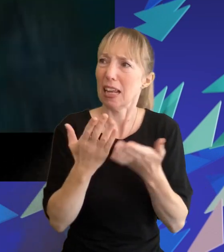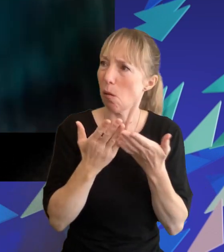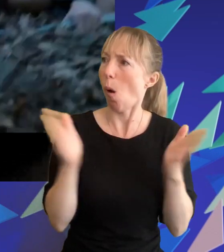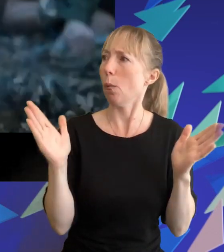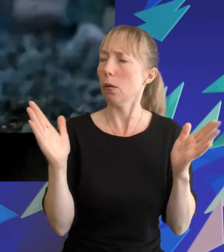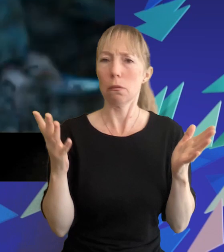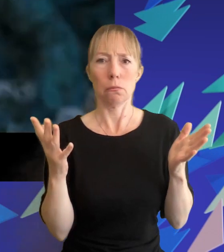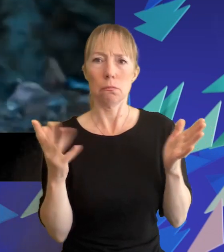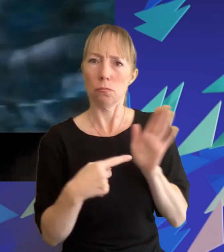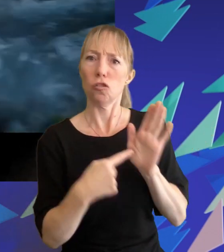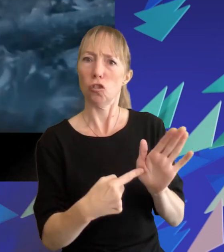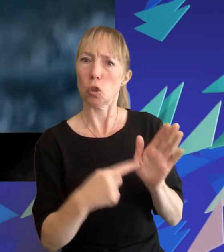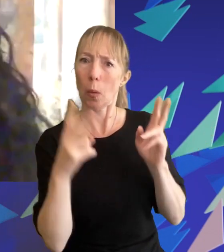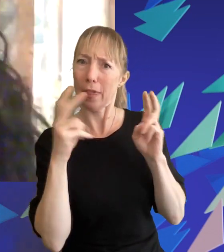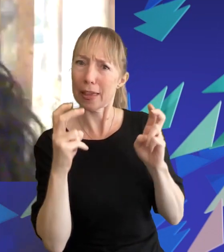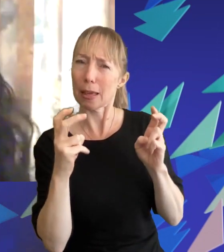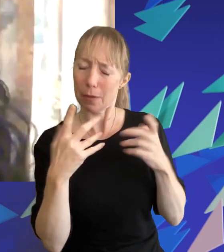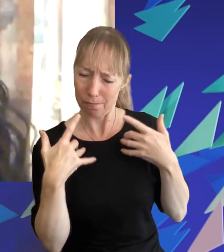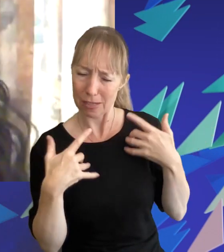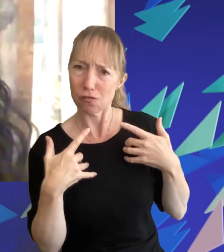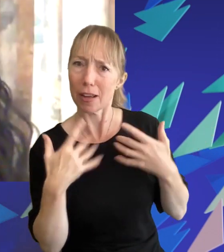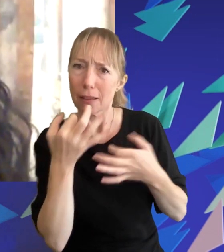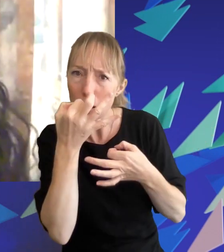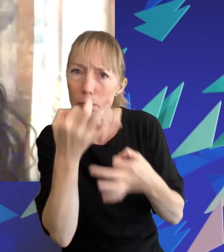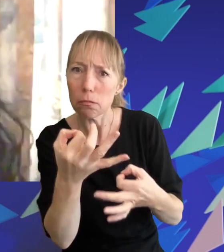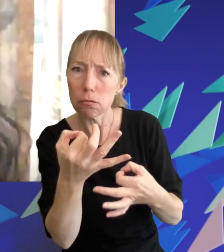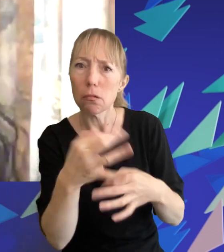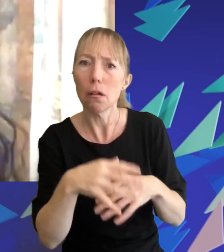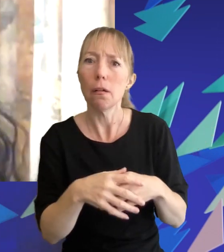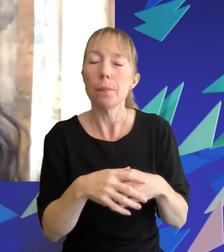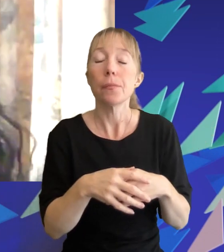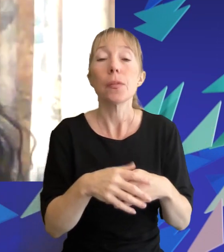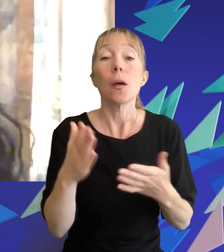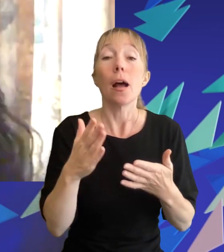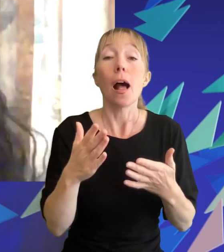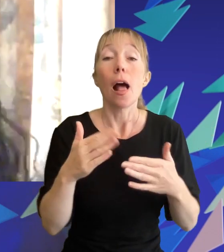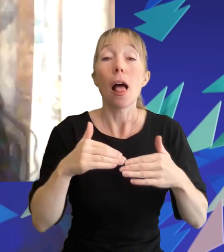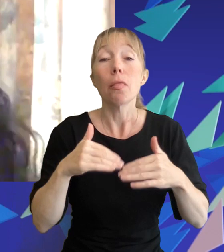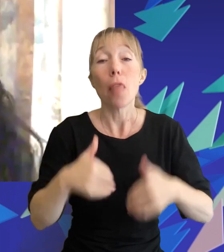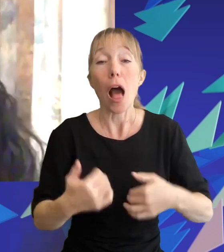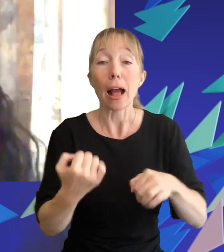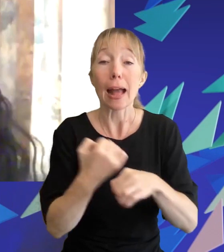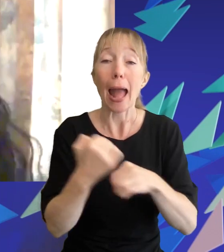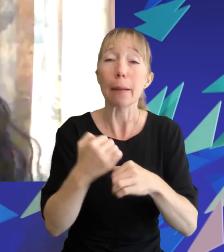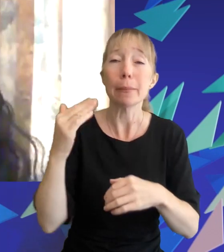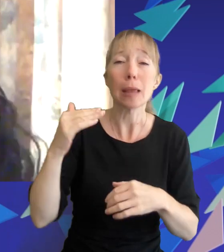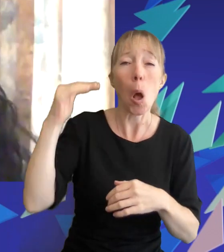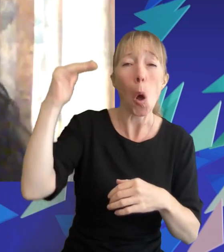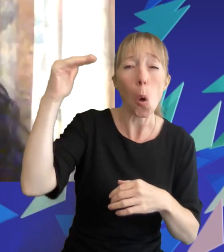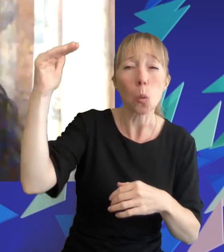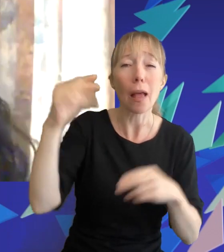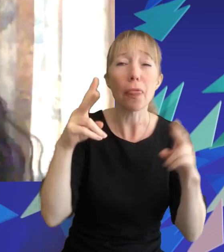way i do think that um the hunger games mature themes along with its general tone and language